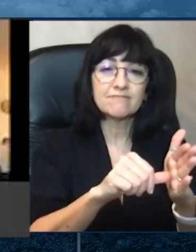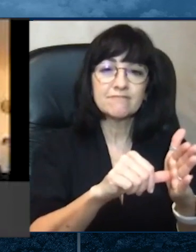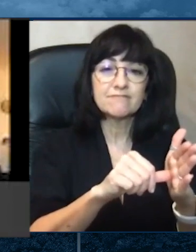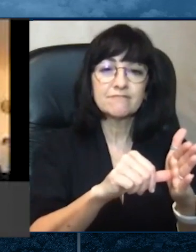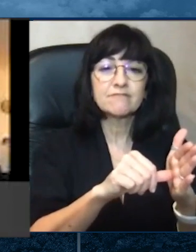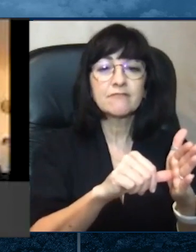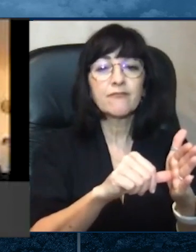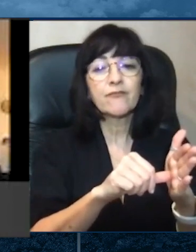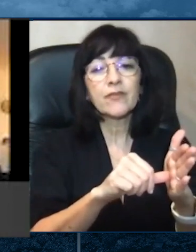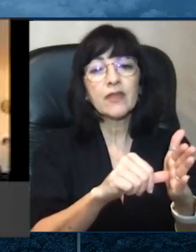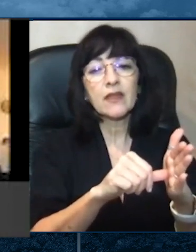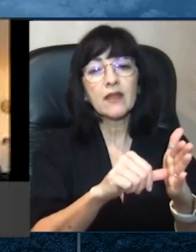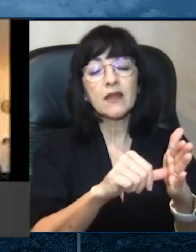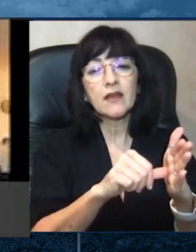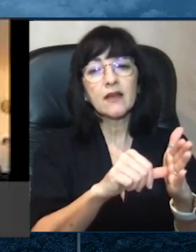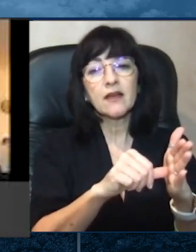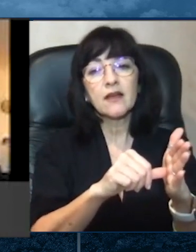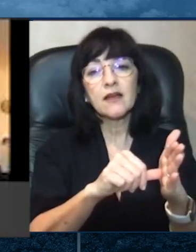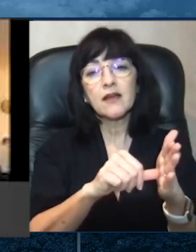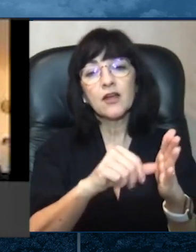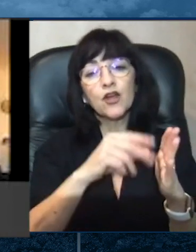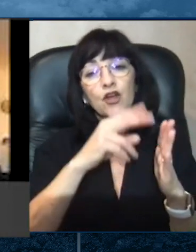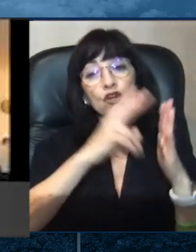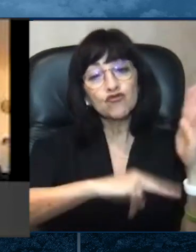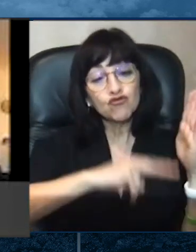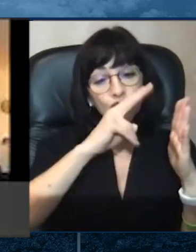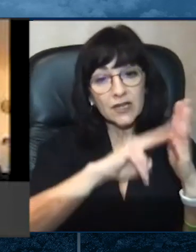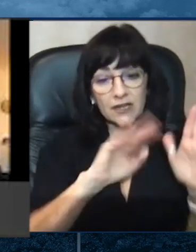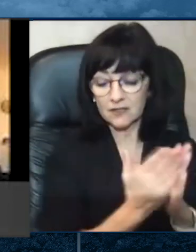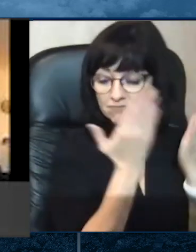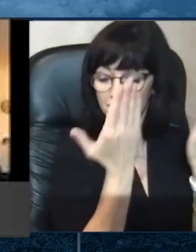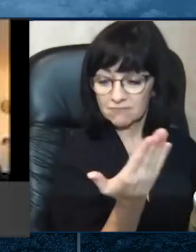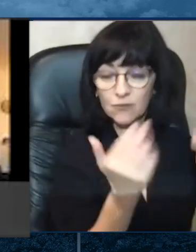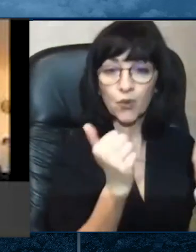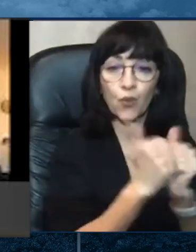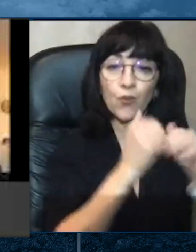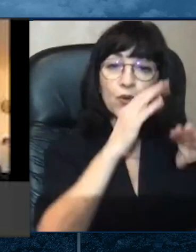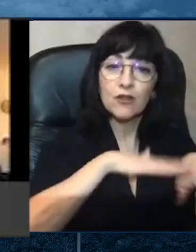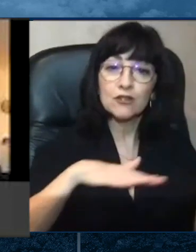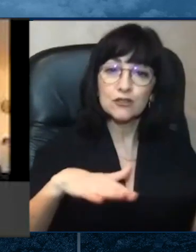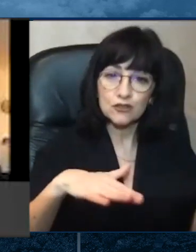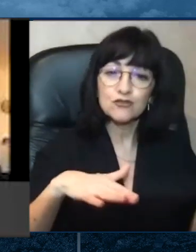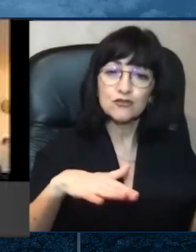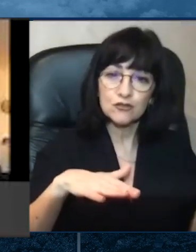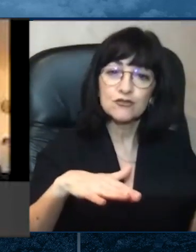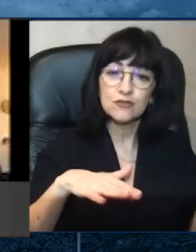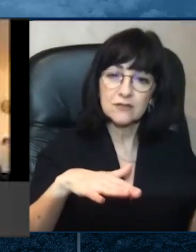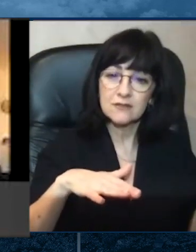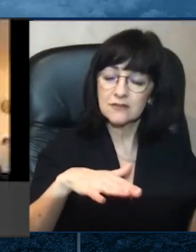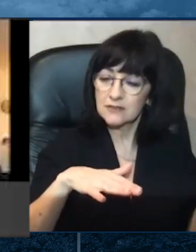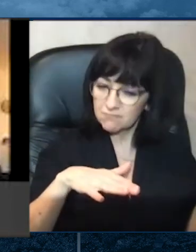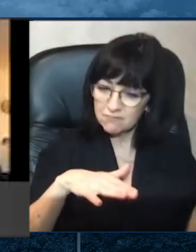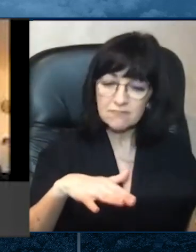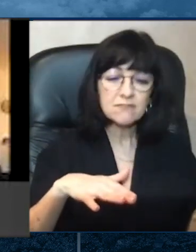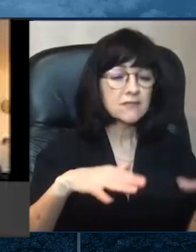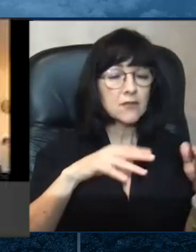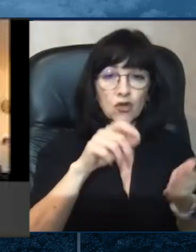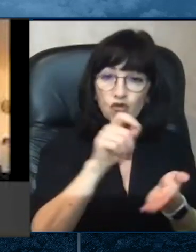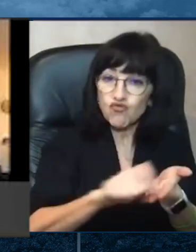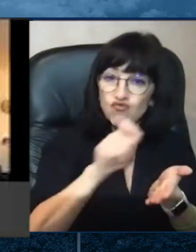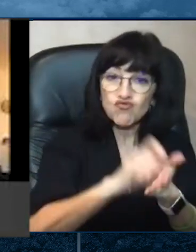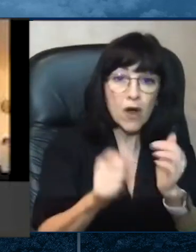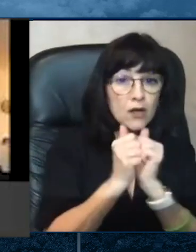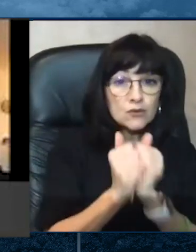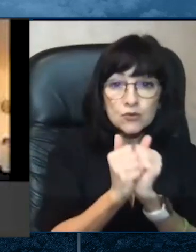children, also writing books to their stories, connecting with the parents on the phone,